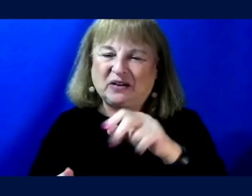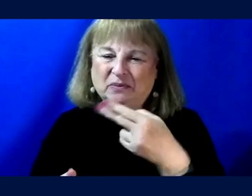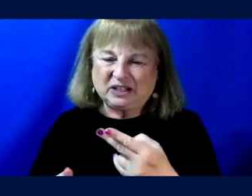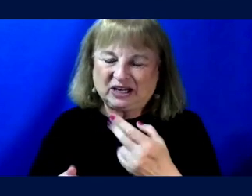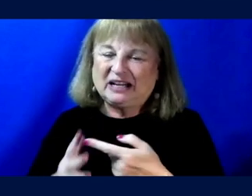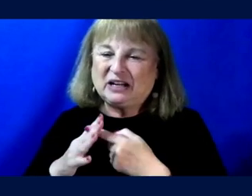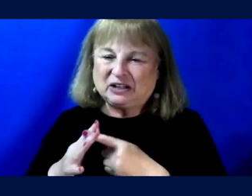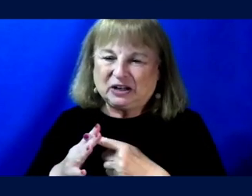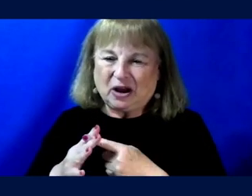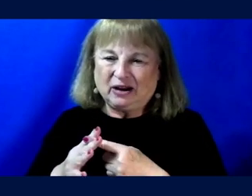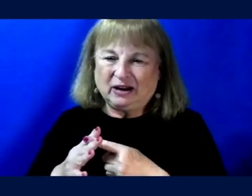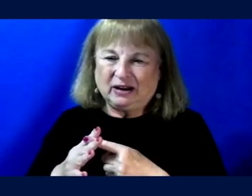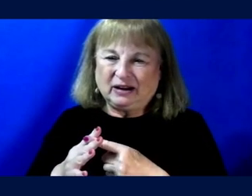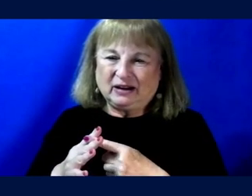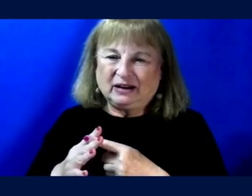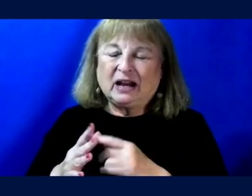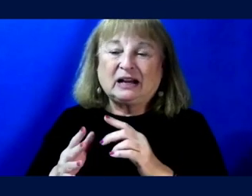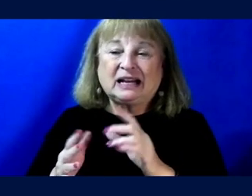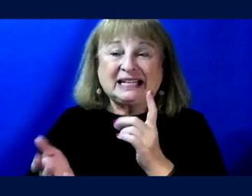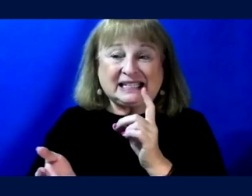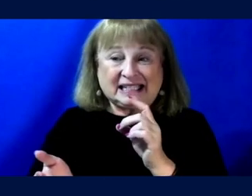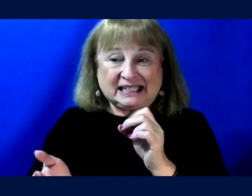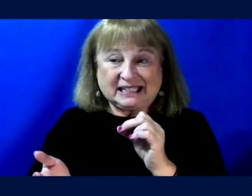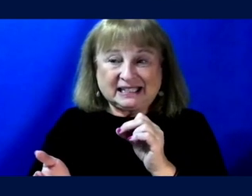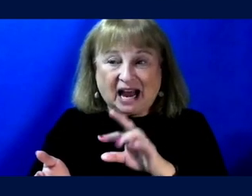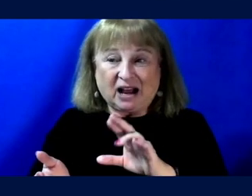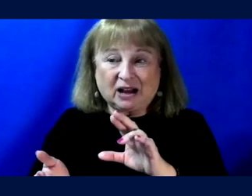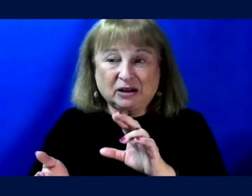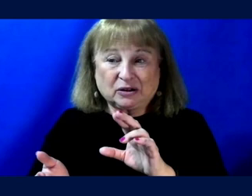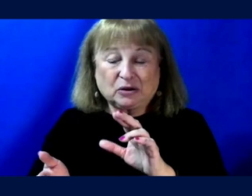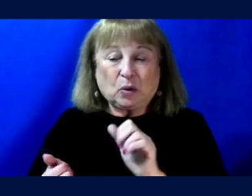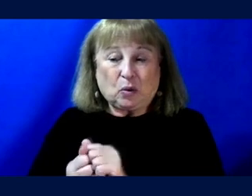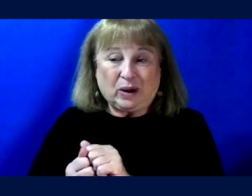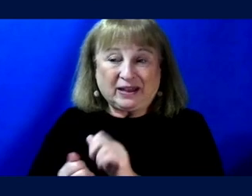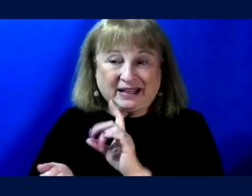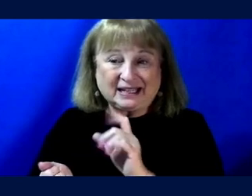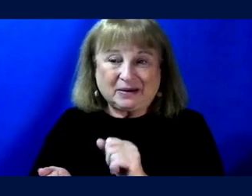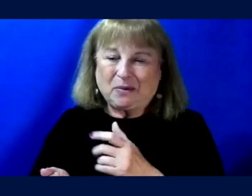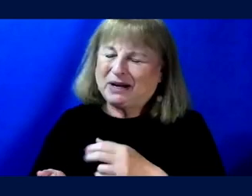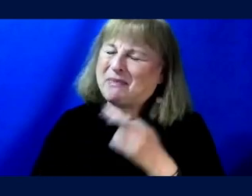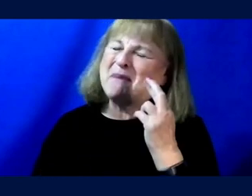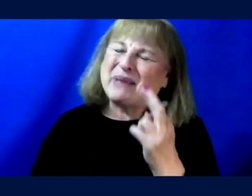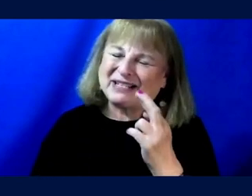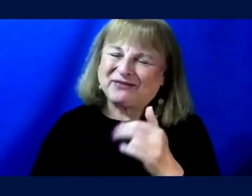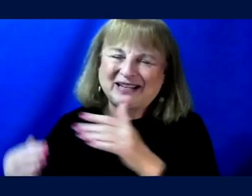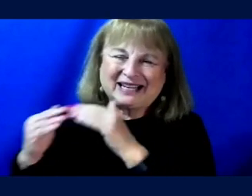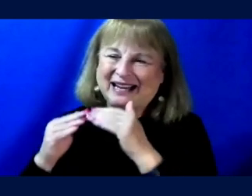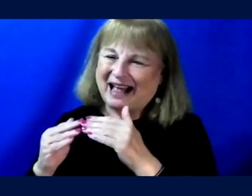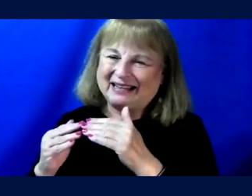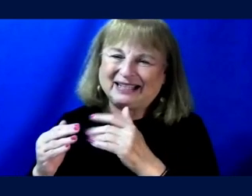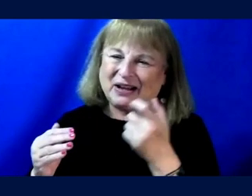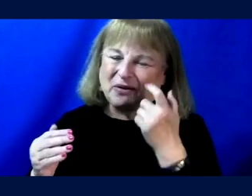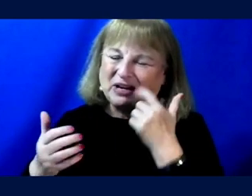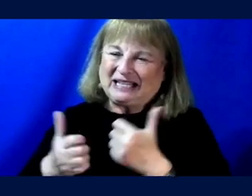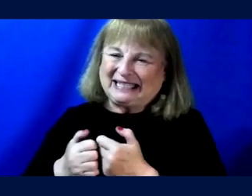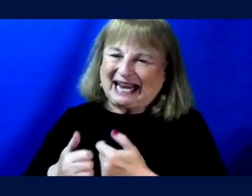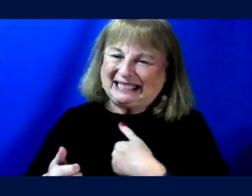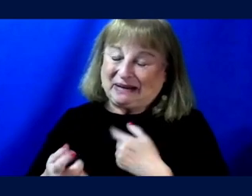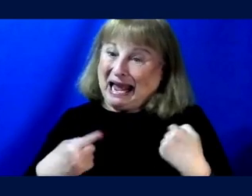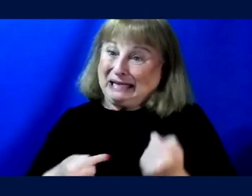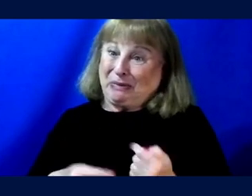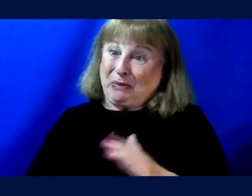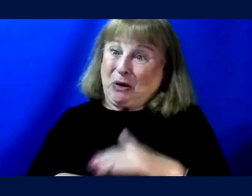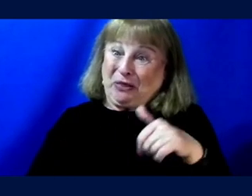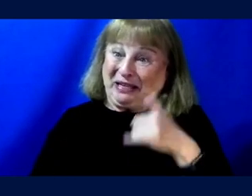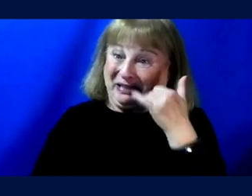started that docs with disabilities initiative is one of my, uh, closest friends and colleagues and actually was just texting me as we were on